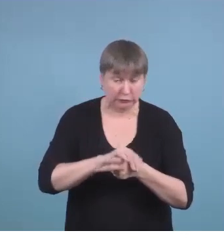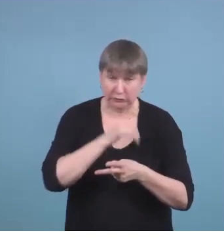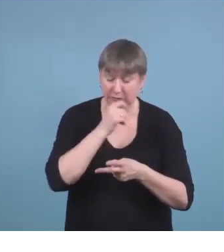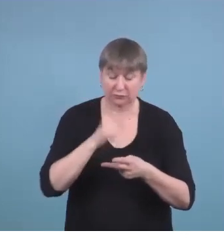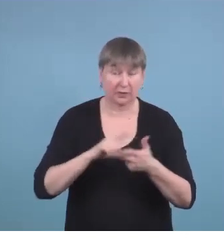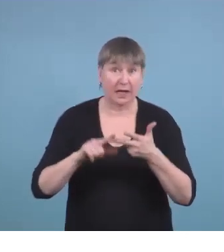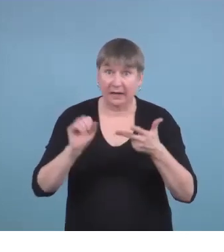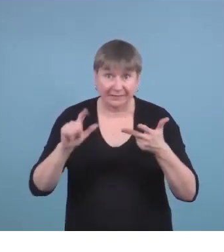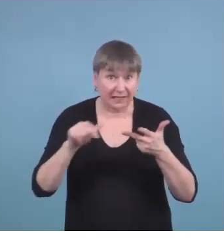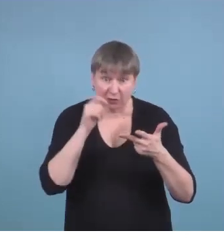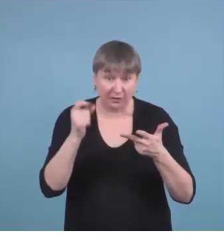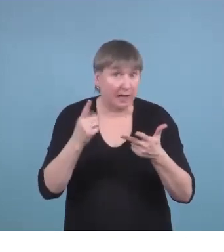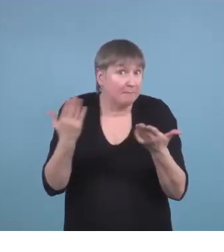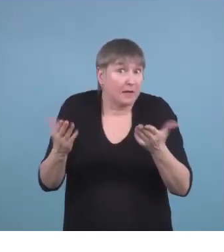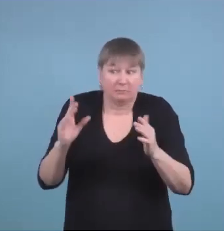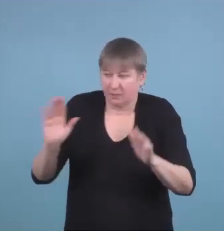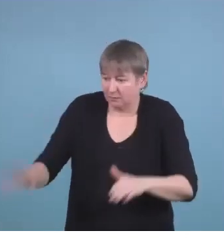language at all